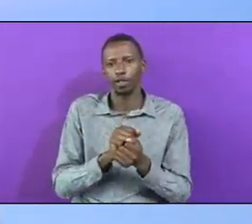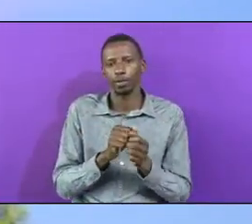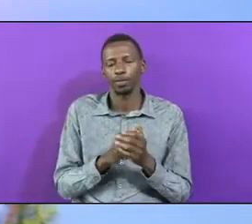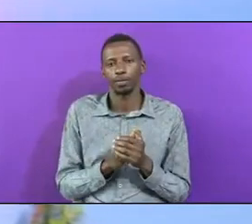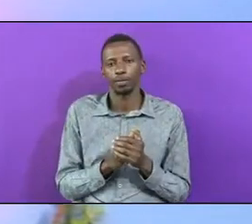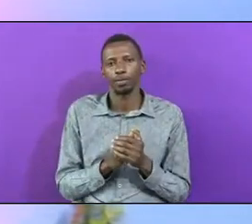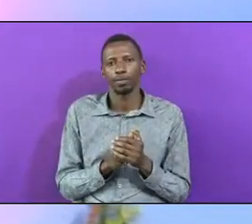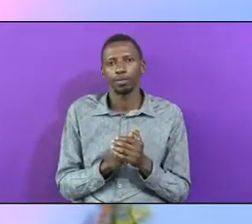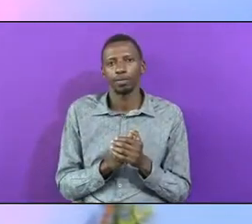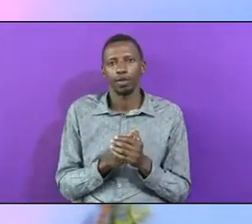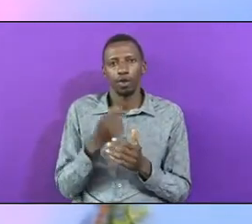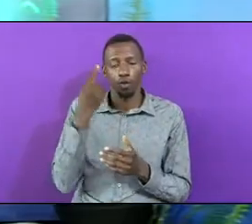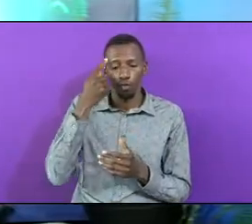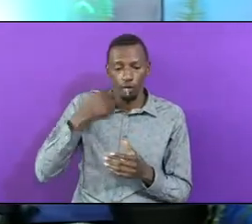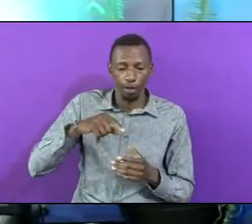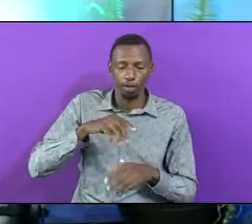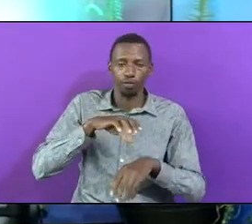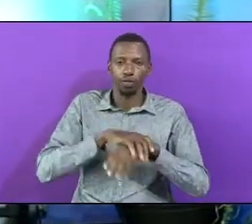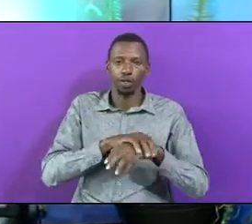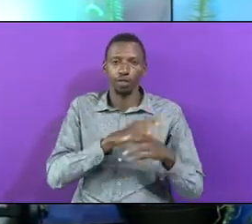Us To Face The Assignment